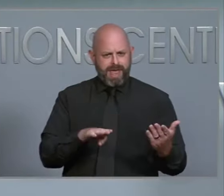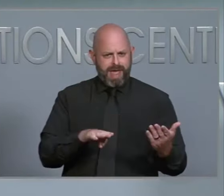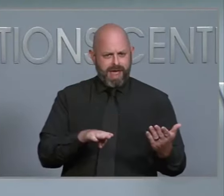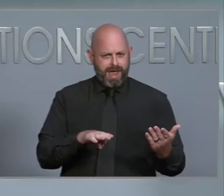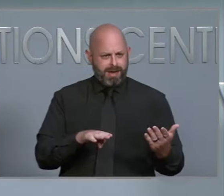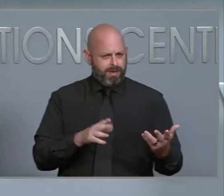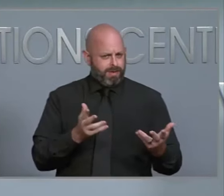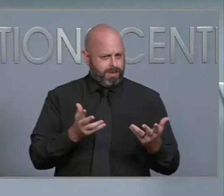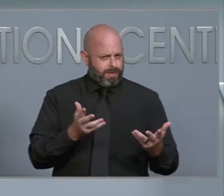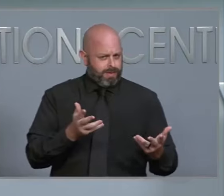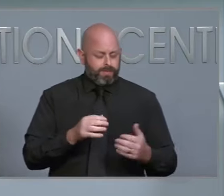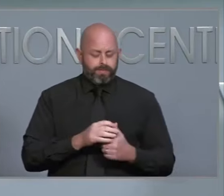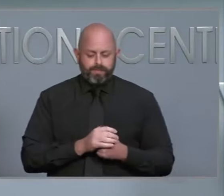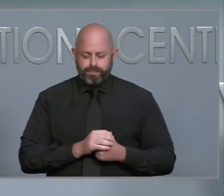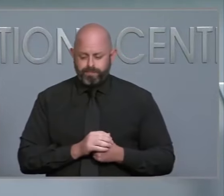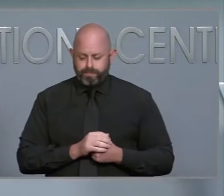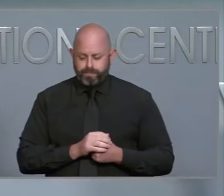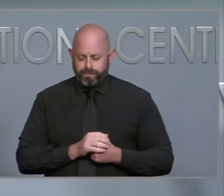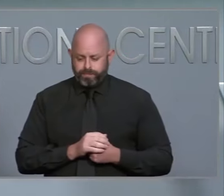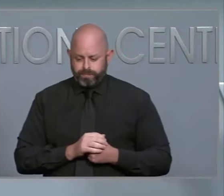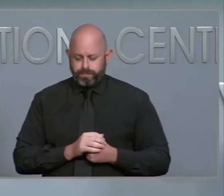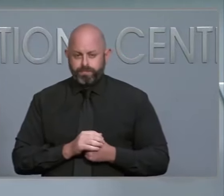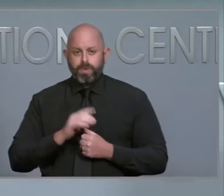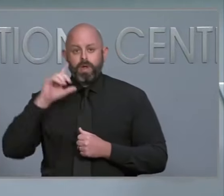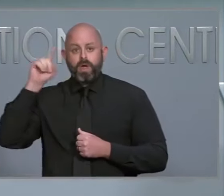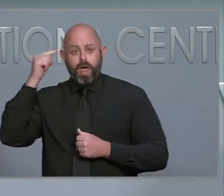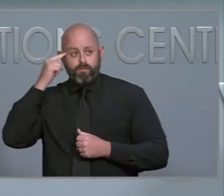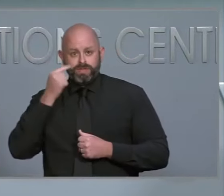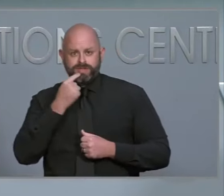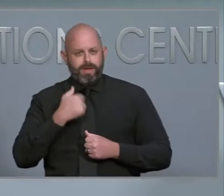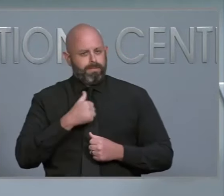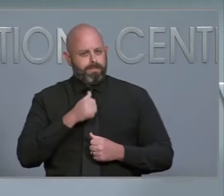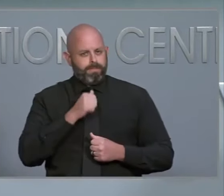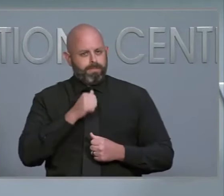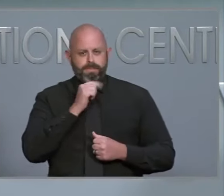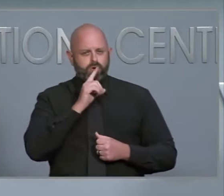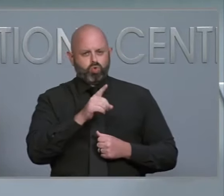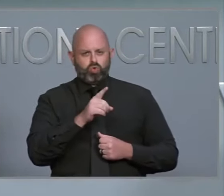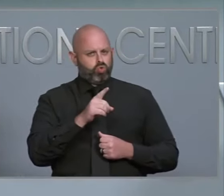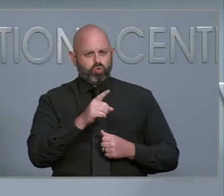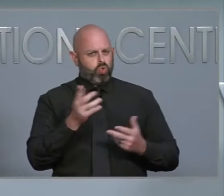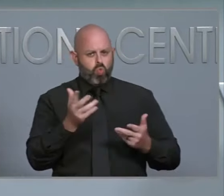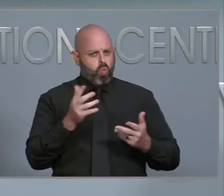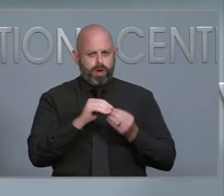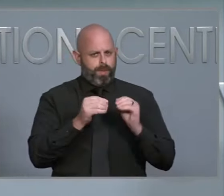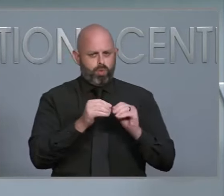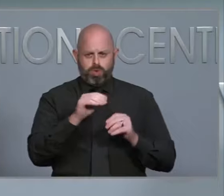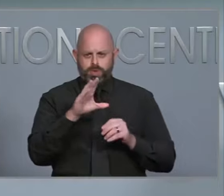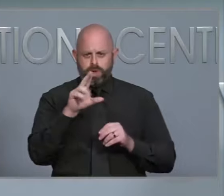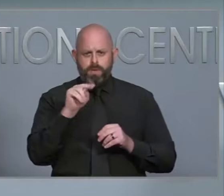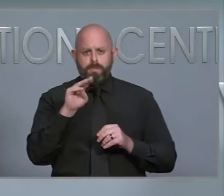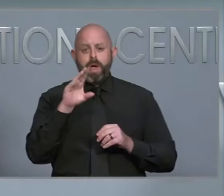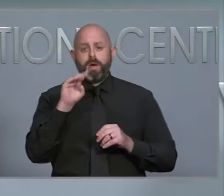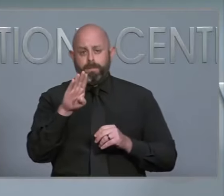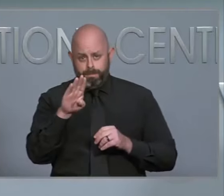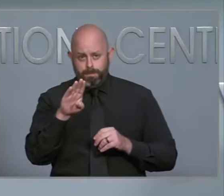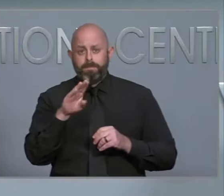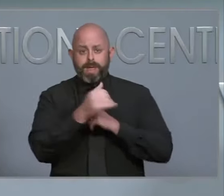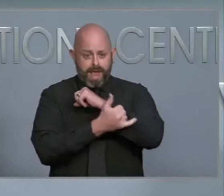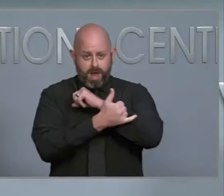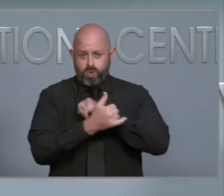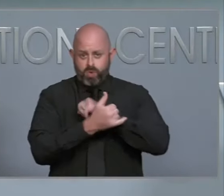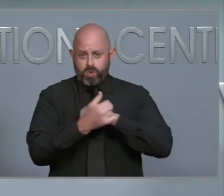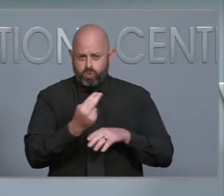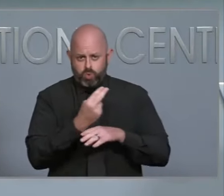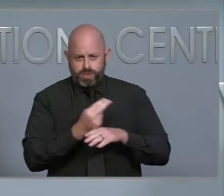exactly what data that Buncombe County is using, but let me tell you this. I know that there are a lot of people who